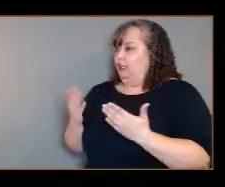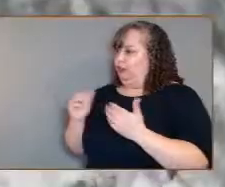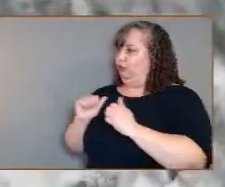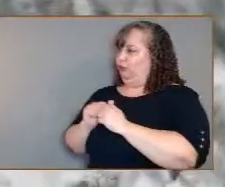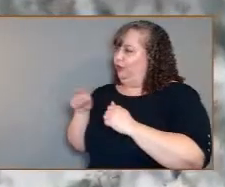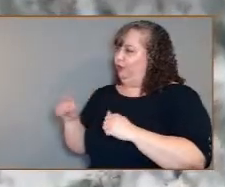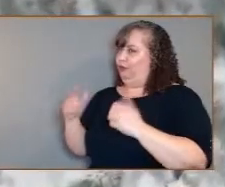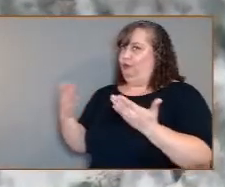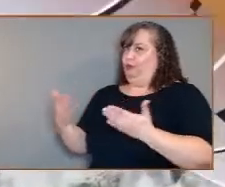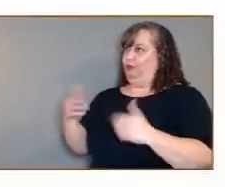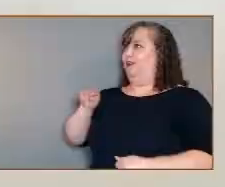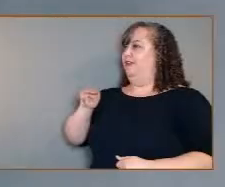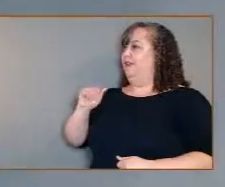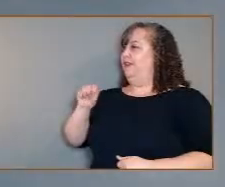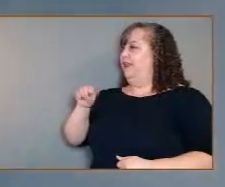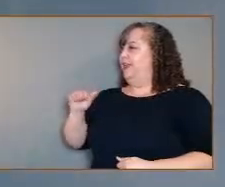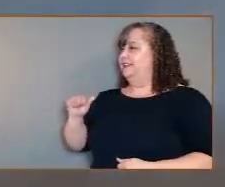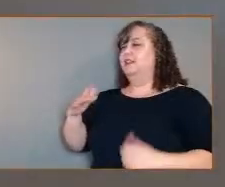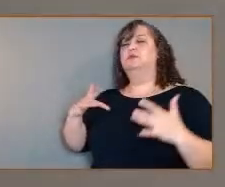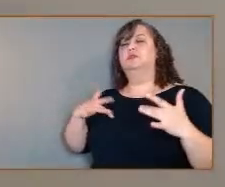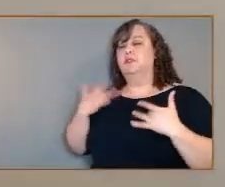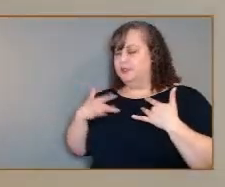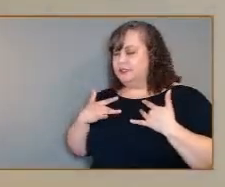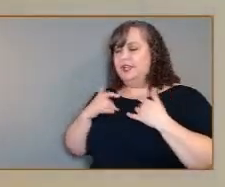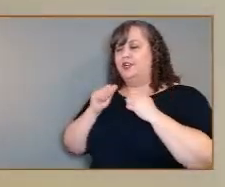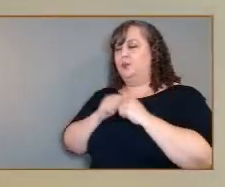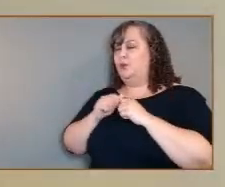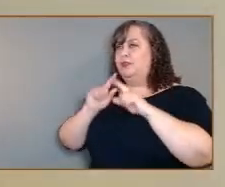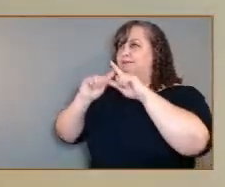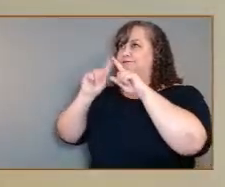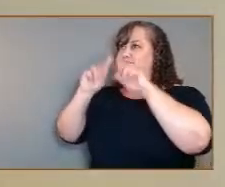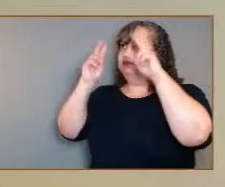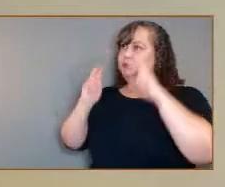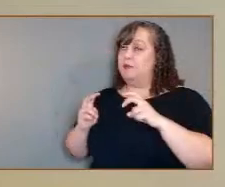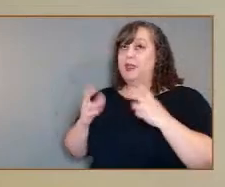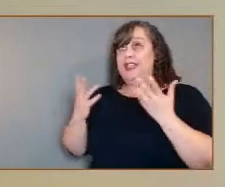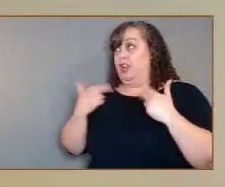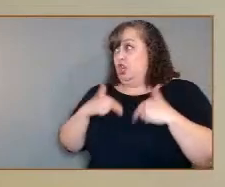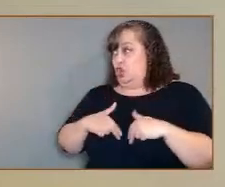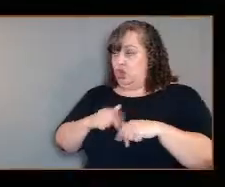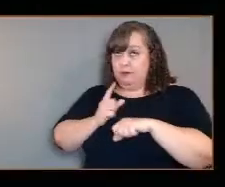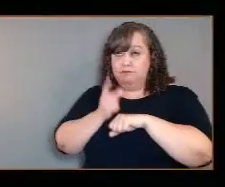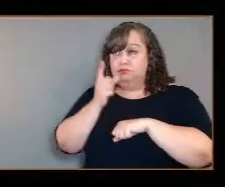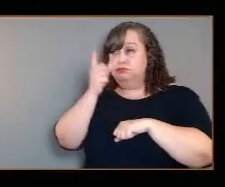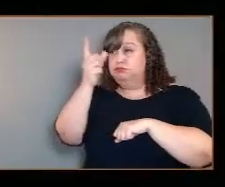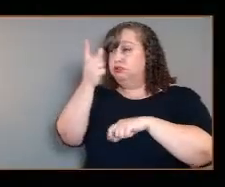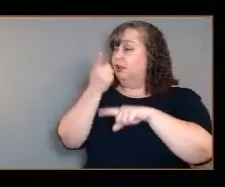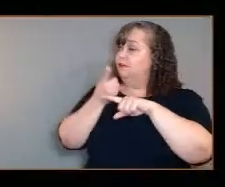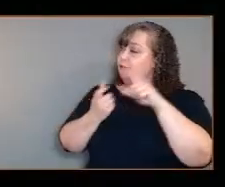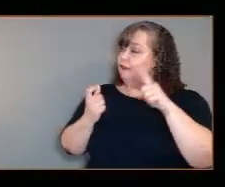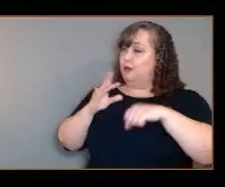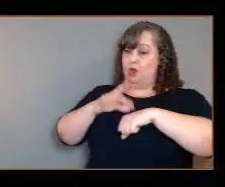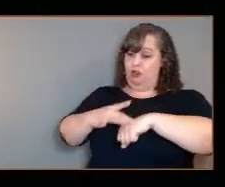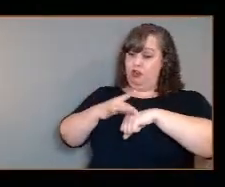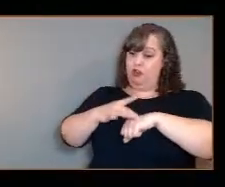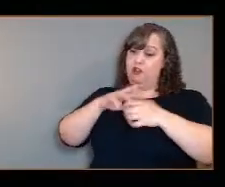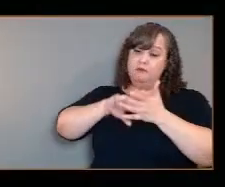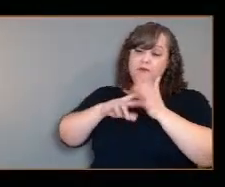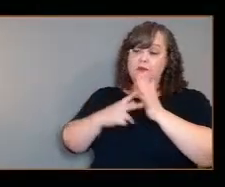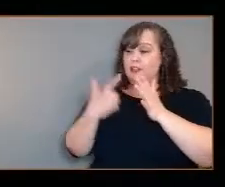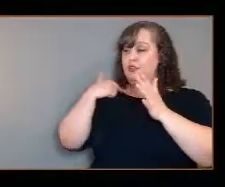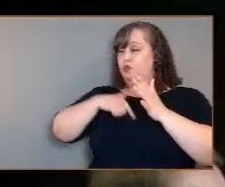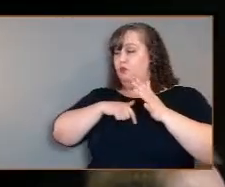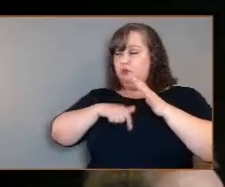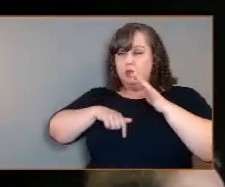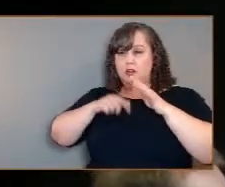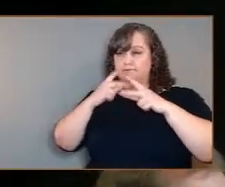all of these topics. With humans going away from Earth, frankly, we're opening up new ways of doing science as well. And